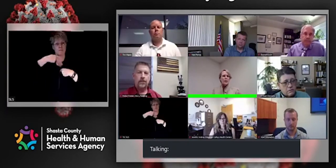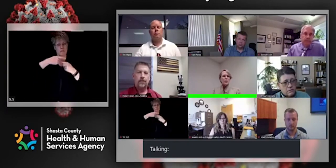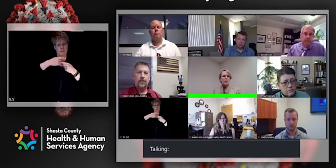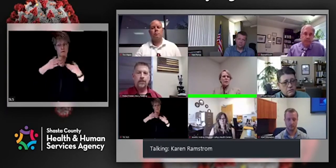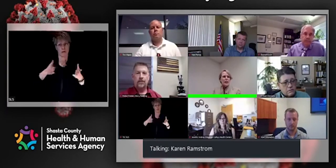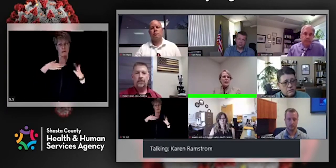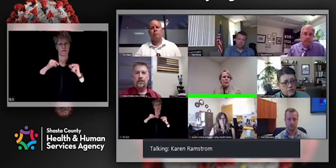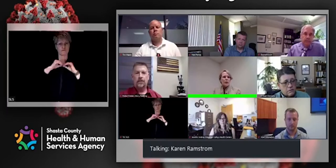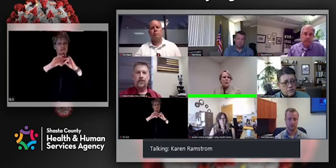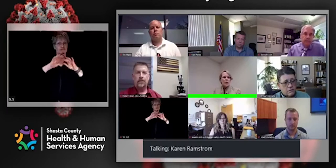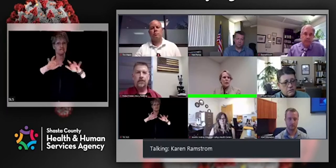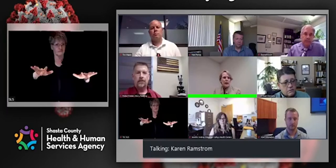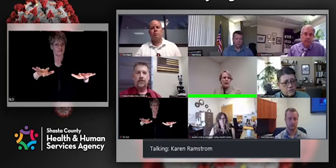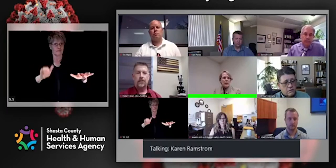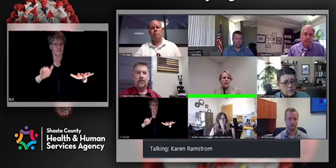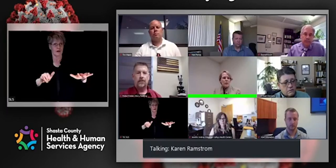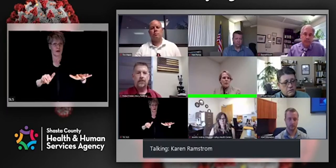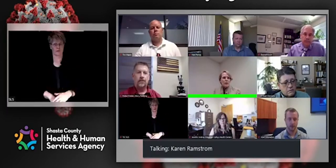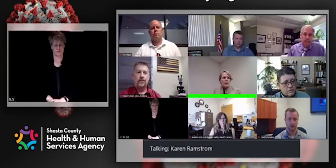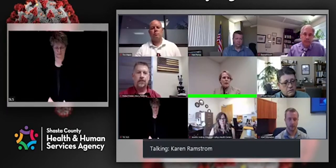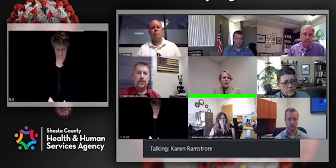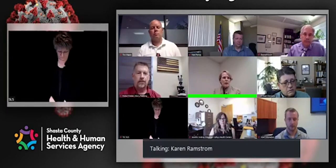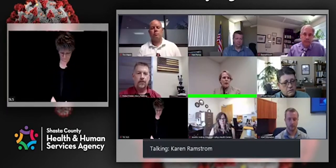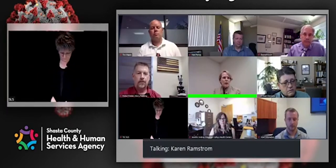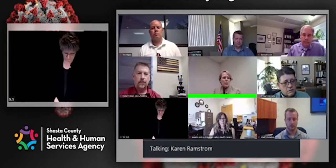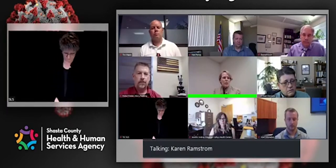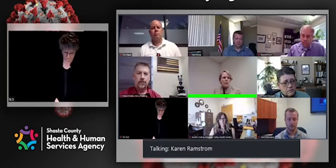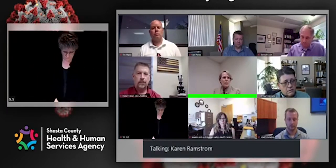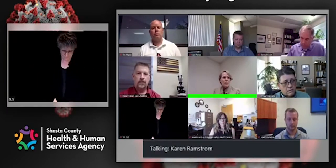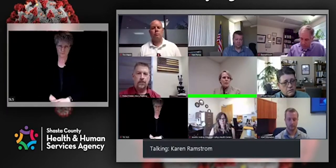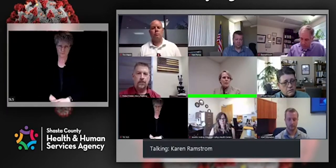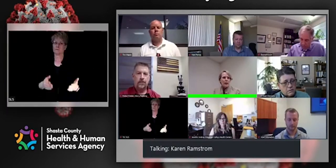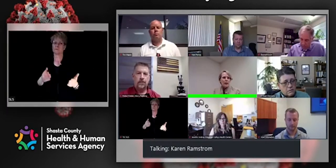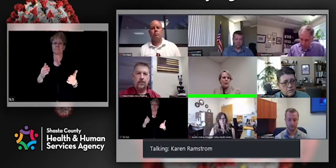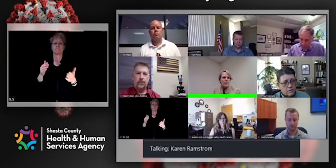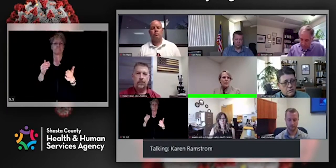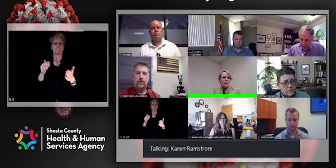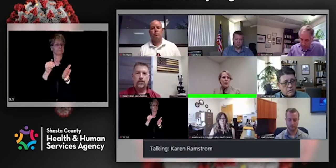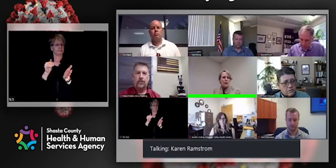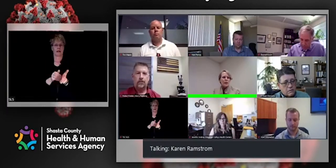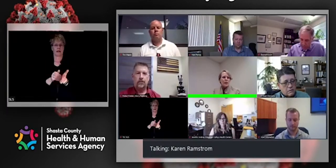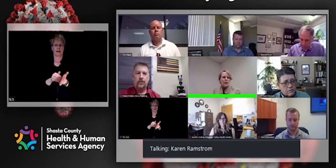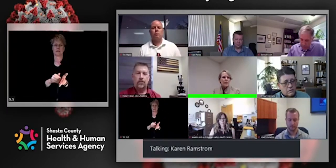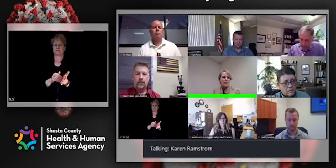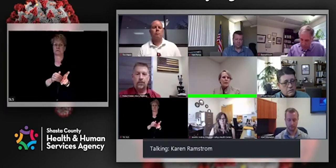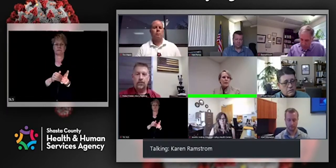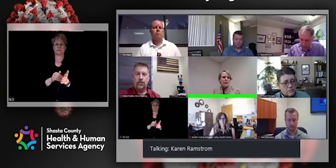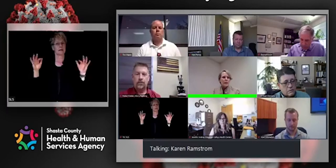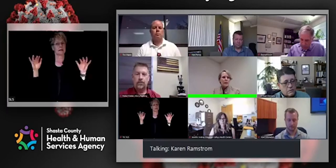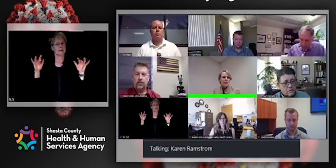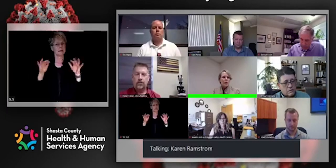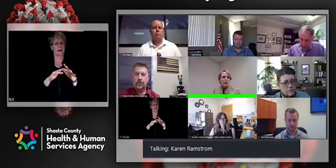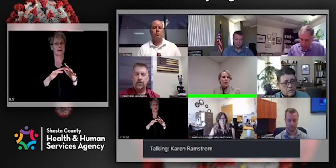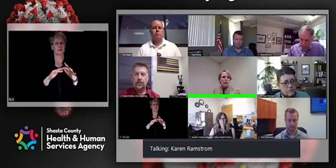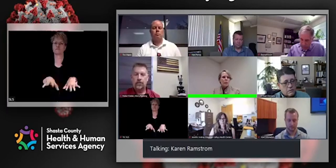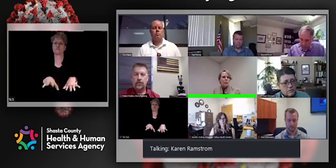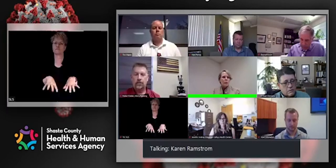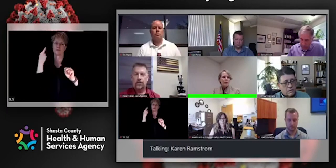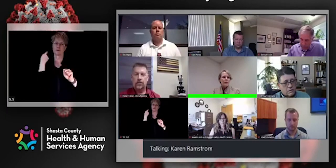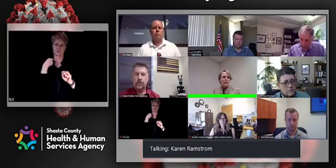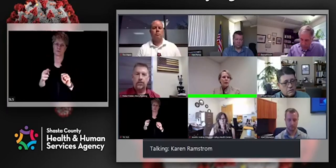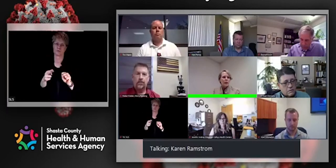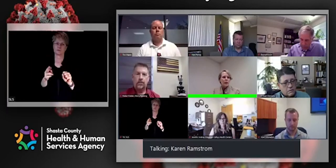So I guess I would just say that we know that gatherings are risky and there are certain types of gatherings that are protected activities, including